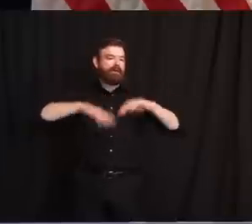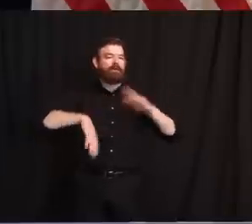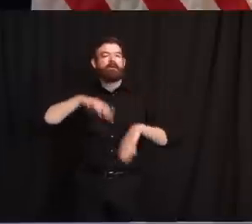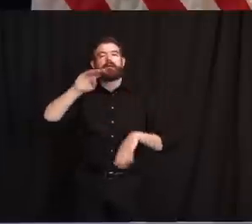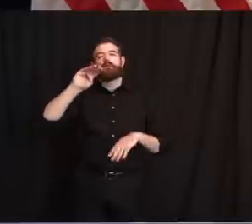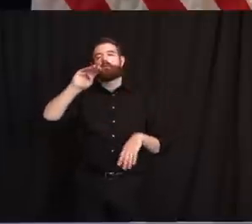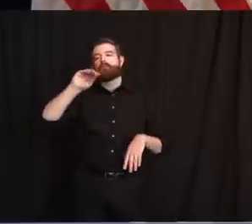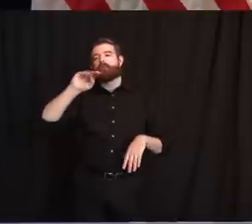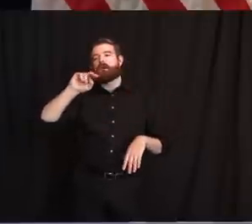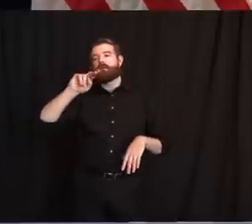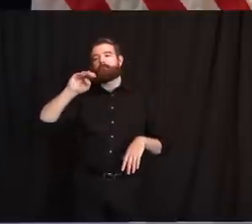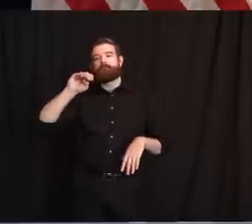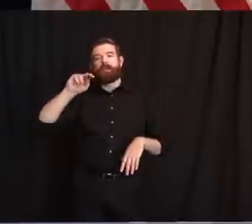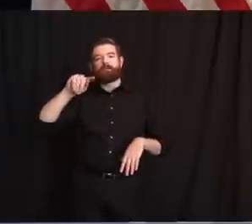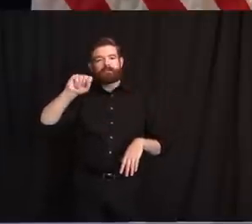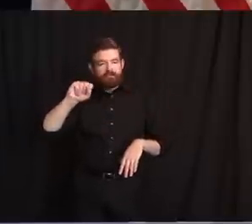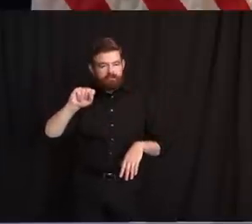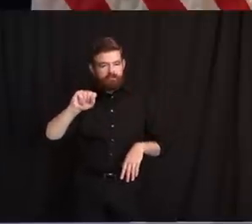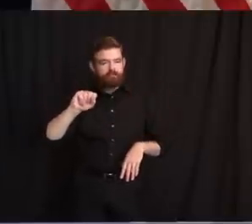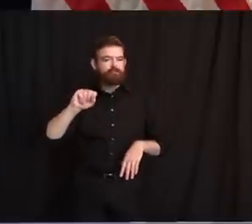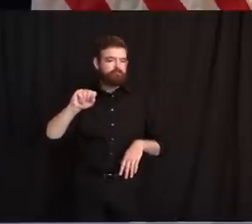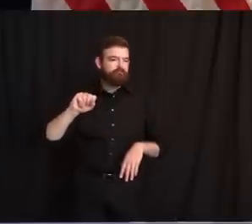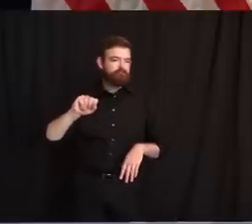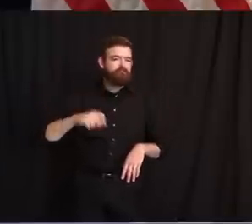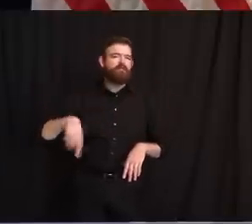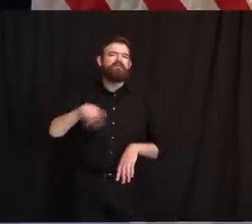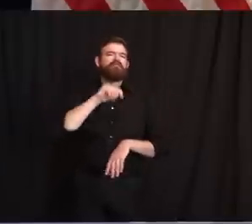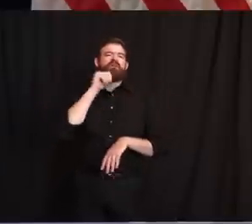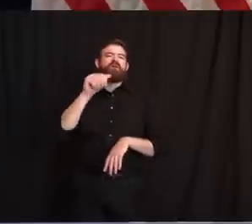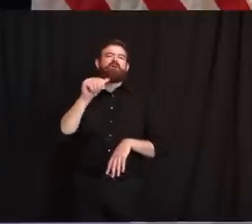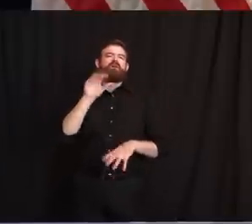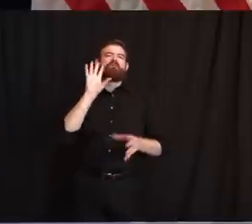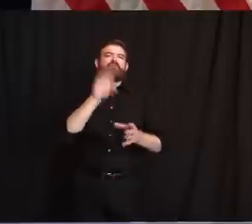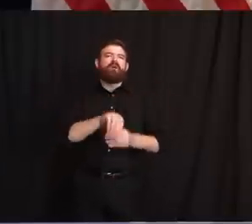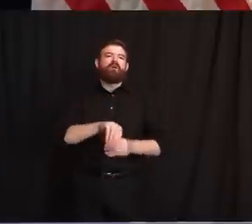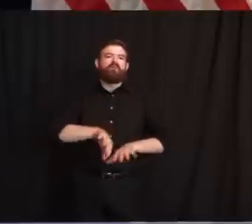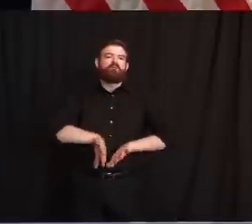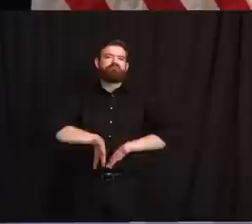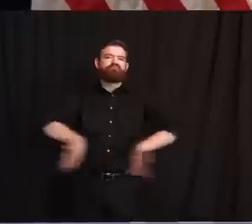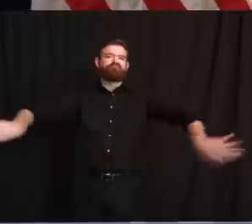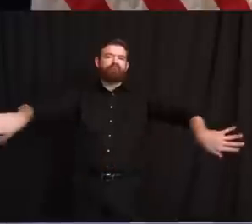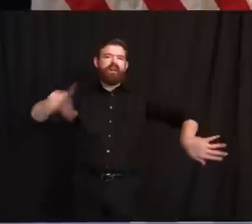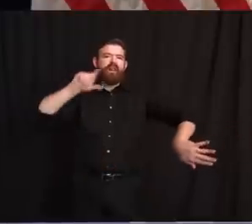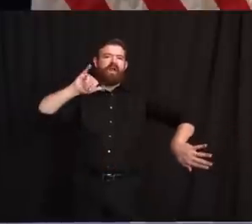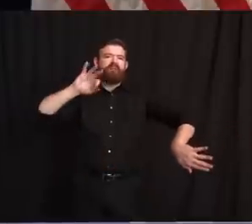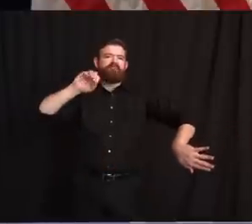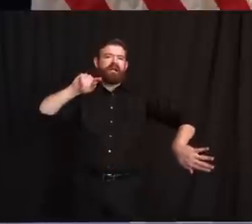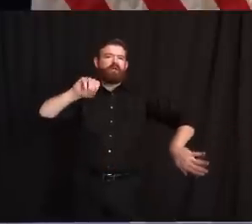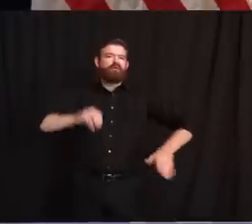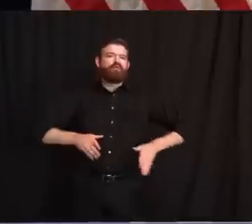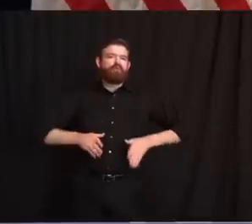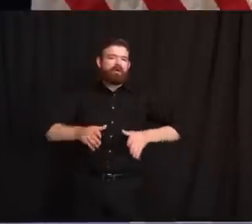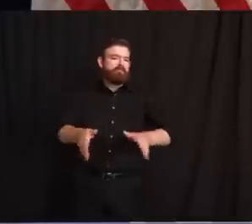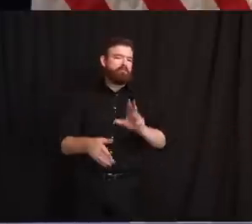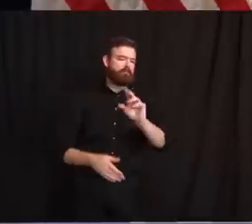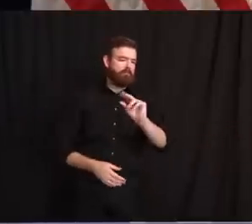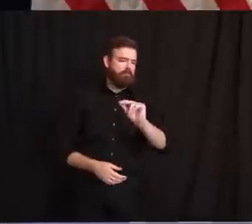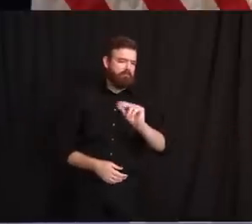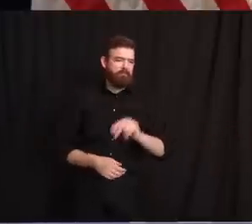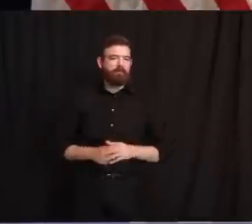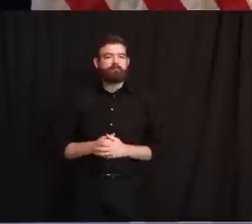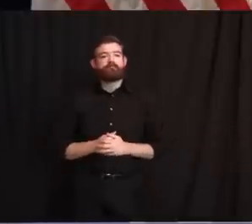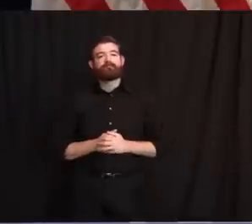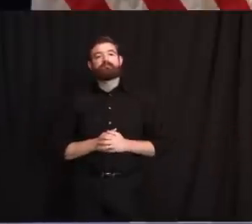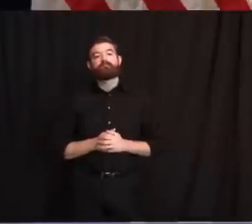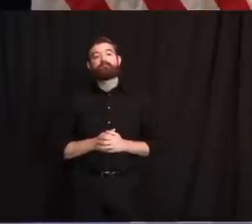certainty that it was not, they were not part of that yesterday. And again, this is also, but when you're guarding federal buildings, you're also protecting